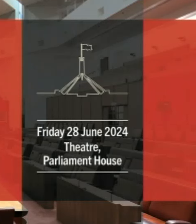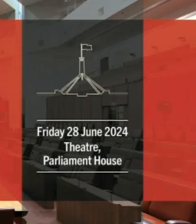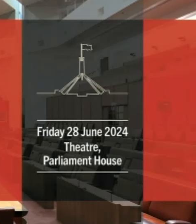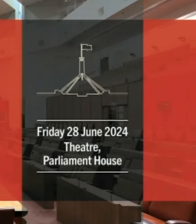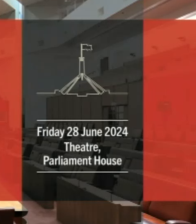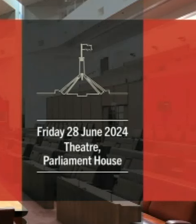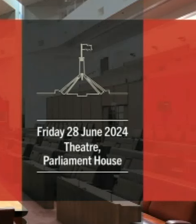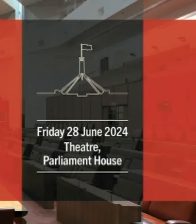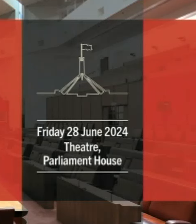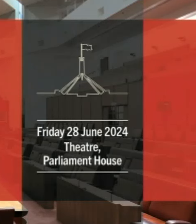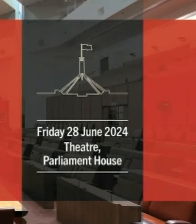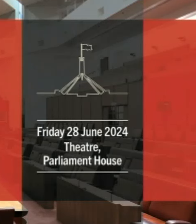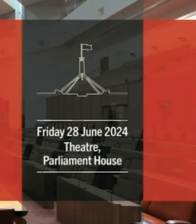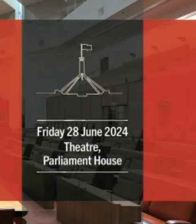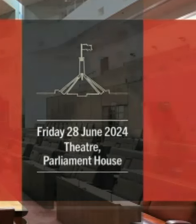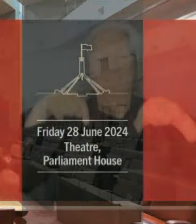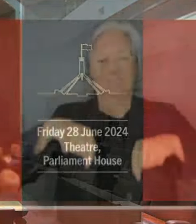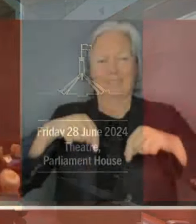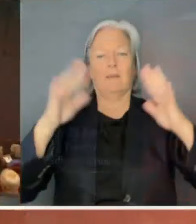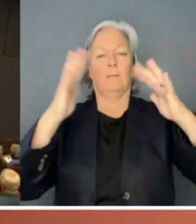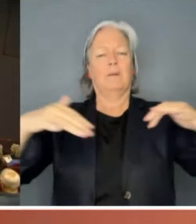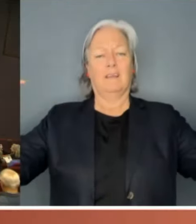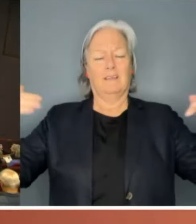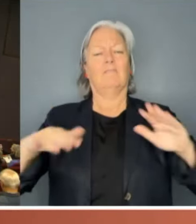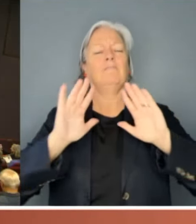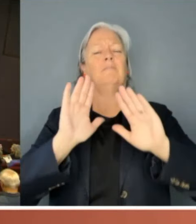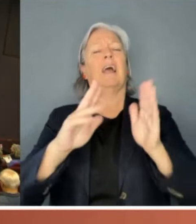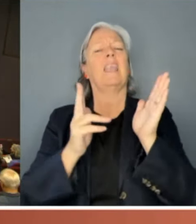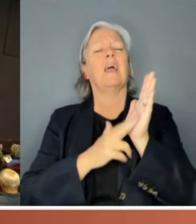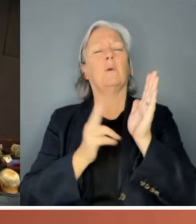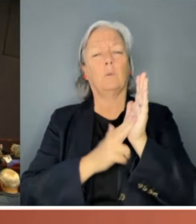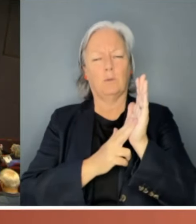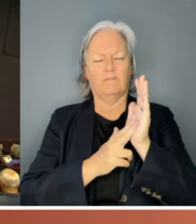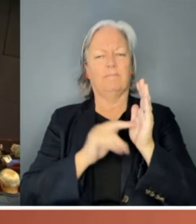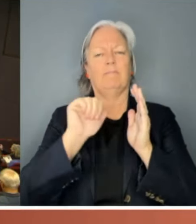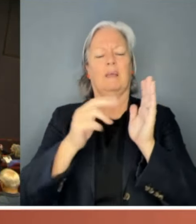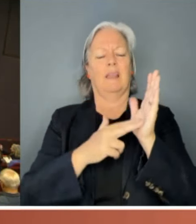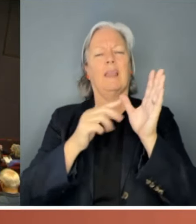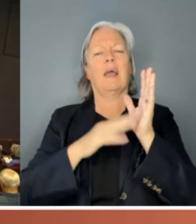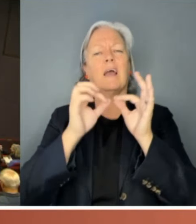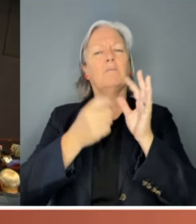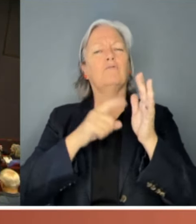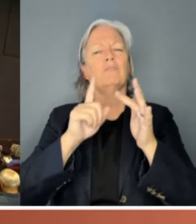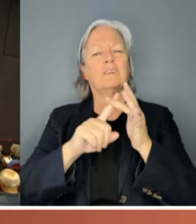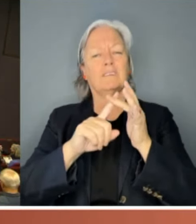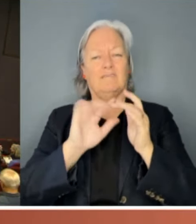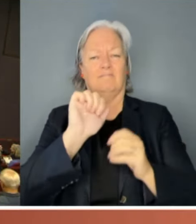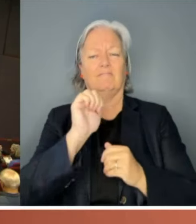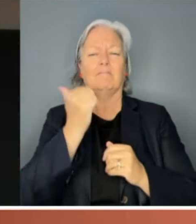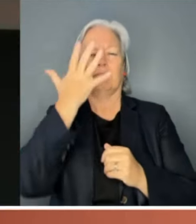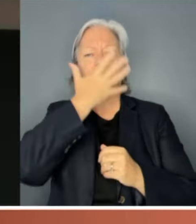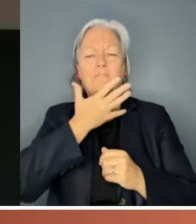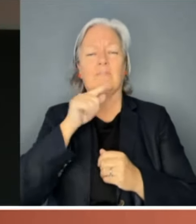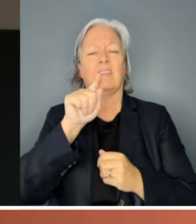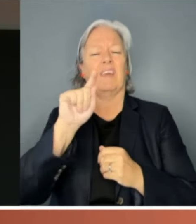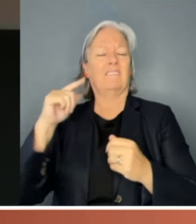at Parliament House on the land of the Ngunnawal and Ngambri people and this is a place where they have been meeting for thousands